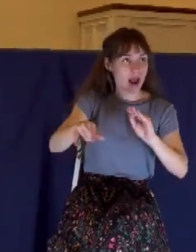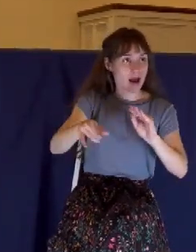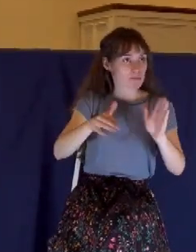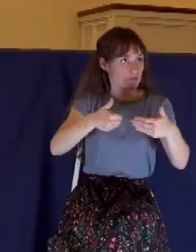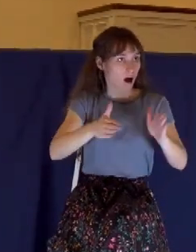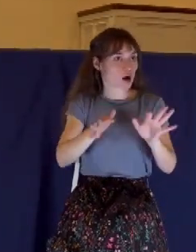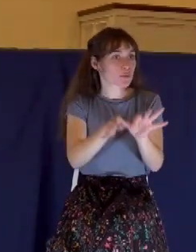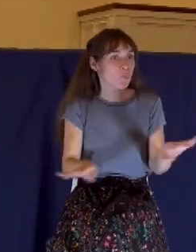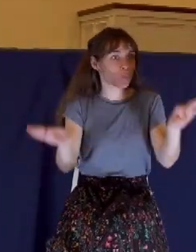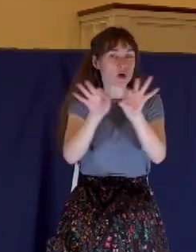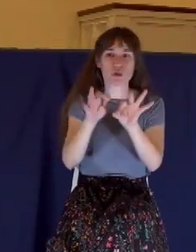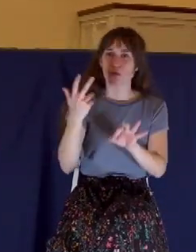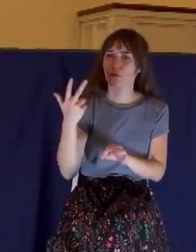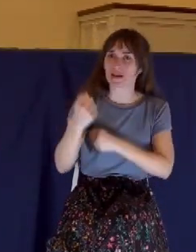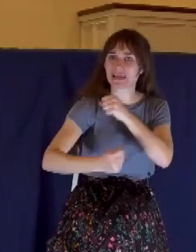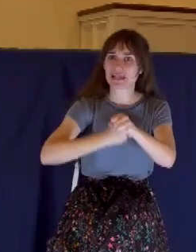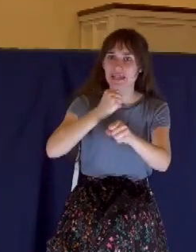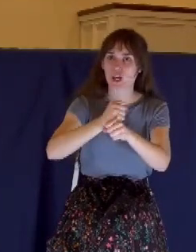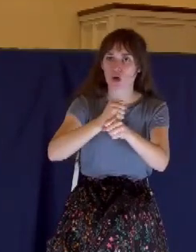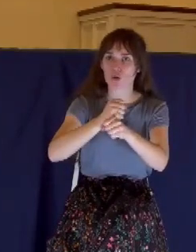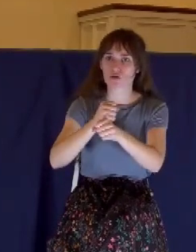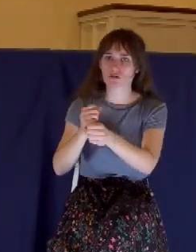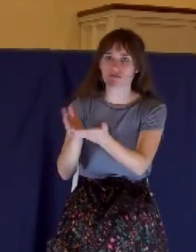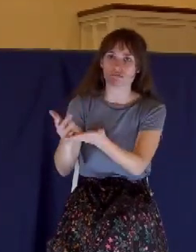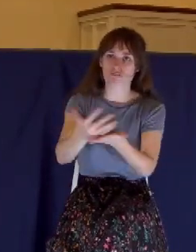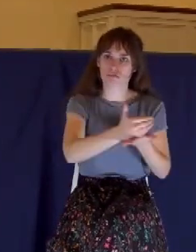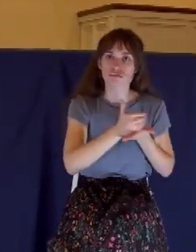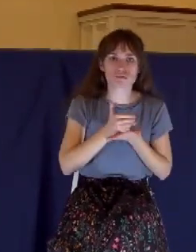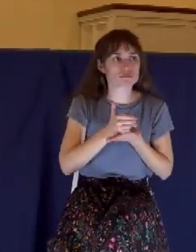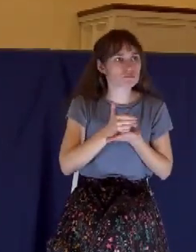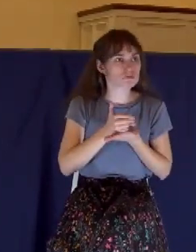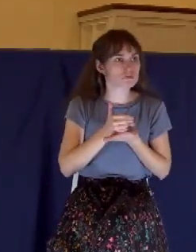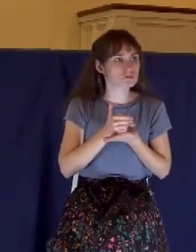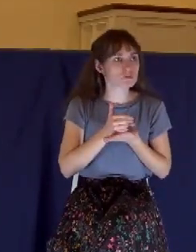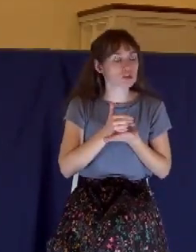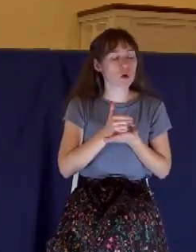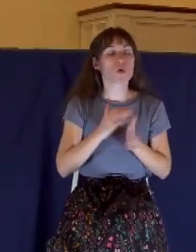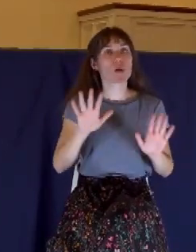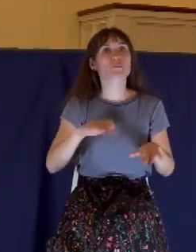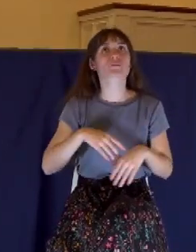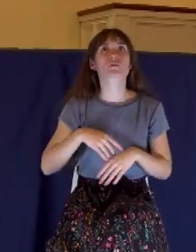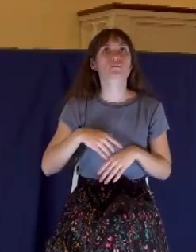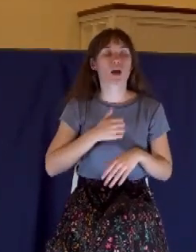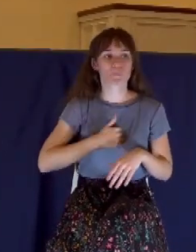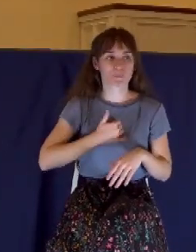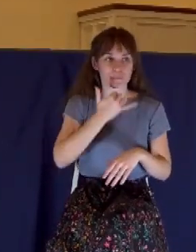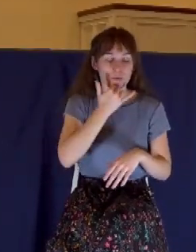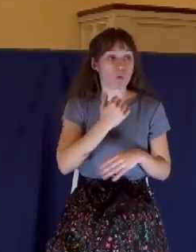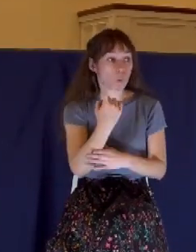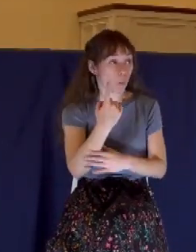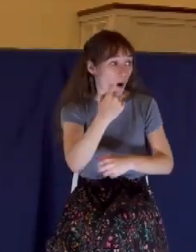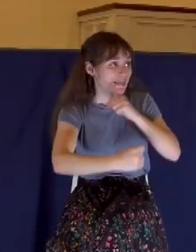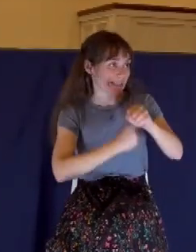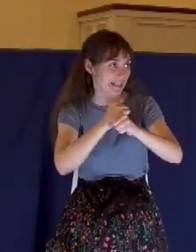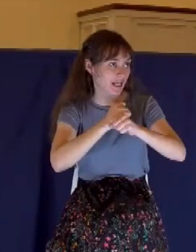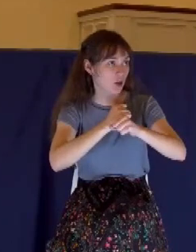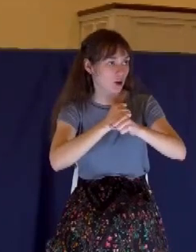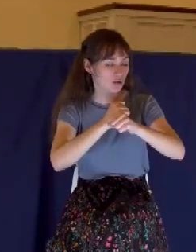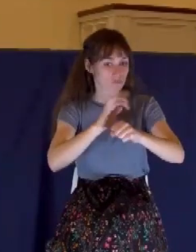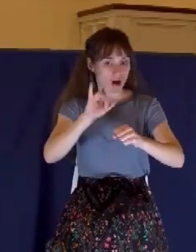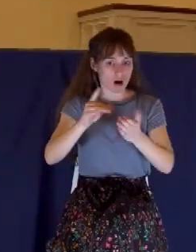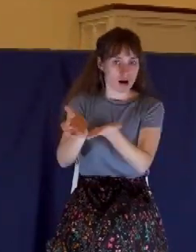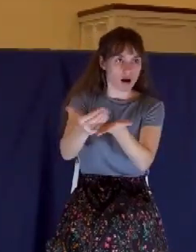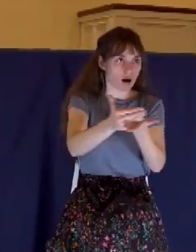they got paid each day, on the seventh day they didn't get paid, so really, this is a year's wage. They said, we could have sold